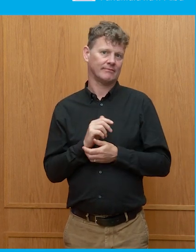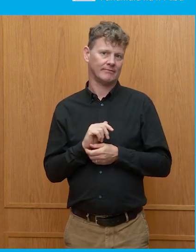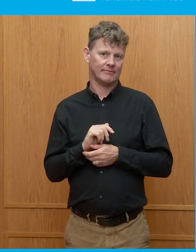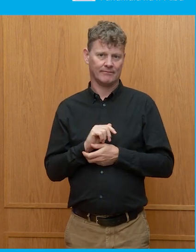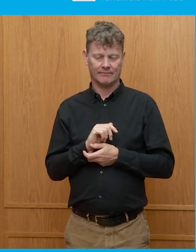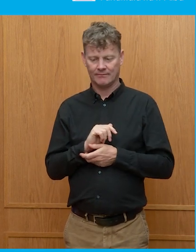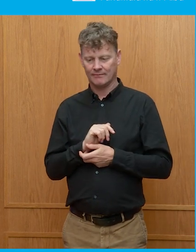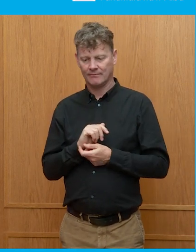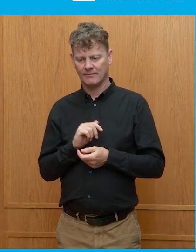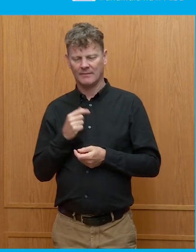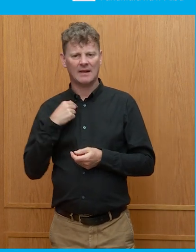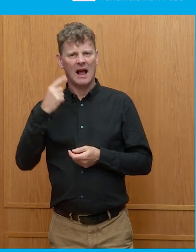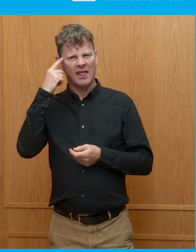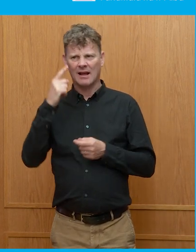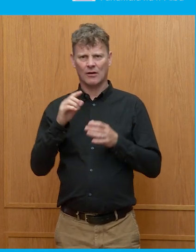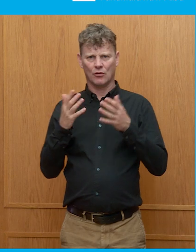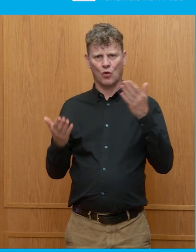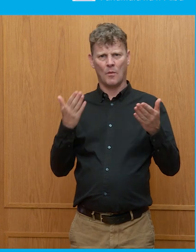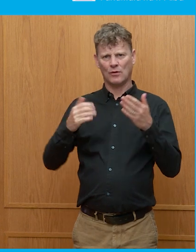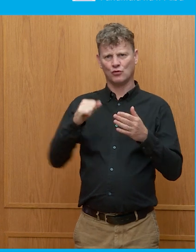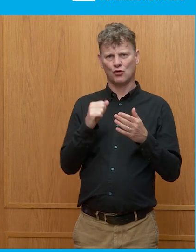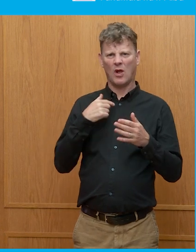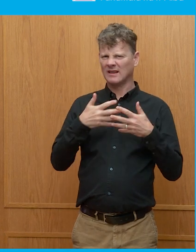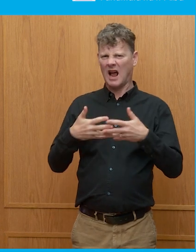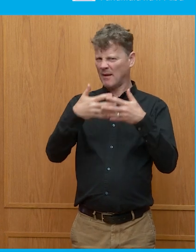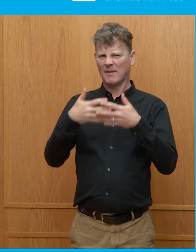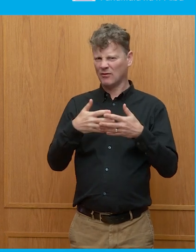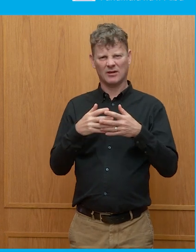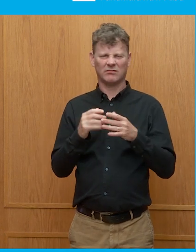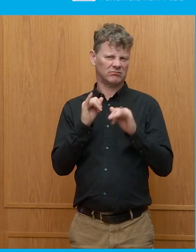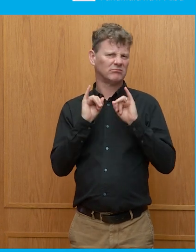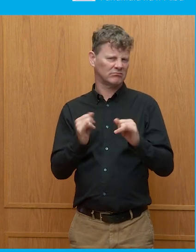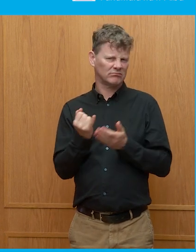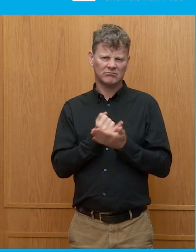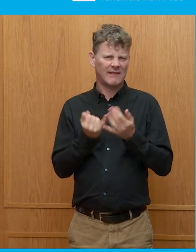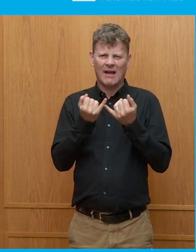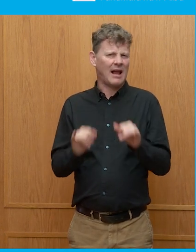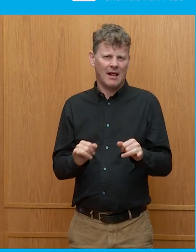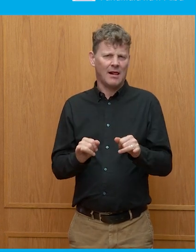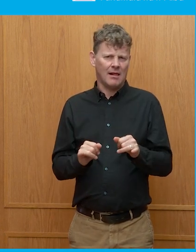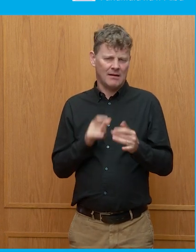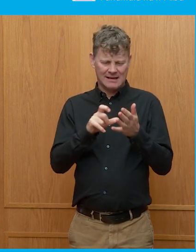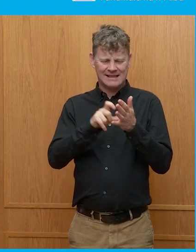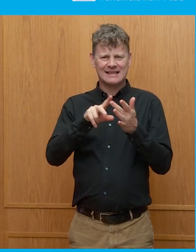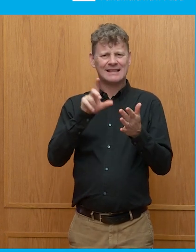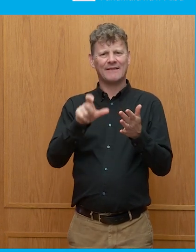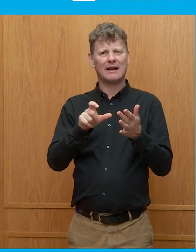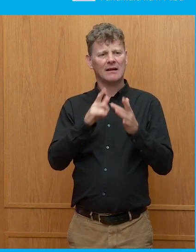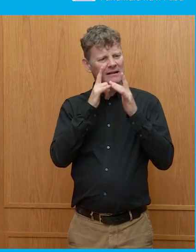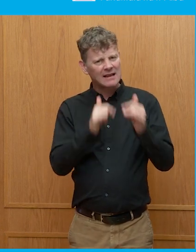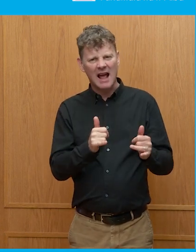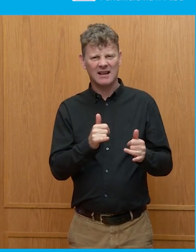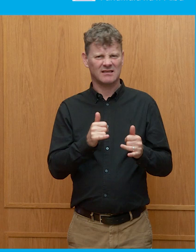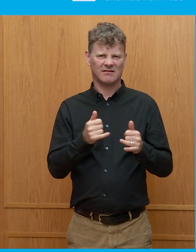certainly relative to Scotland, but Americans miserably fail civics tests, like